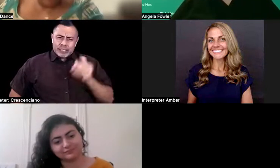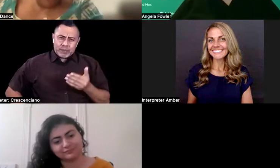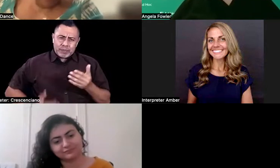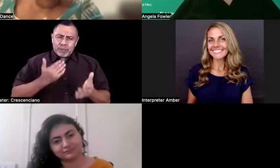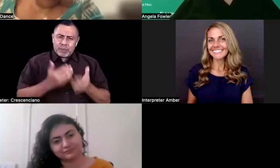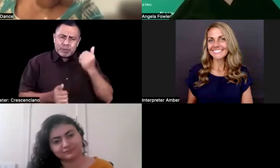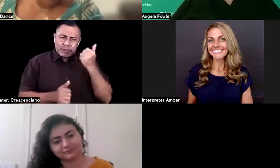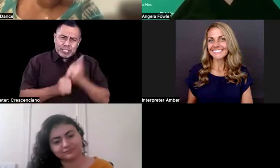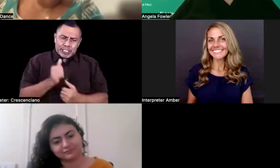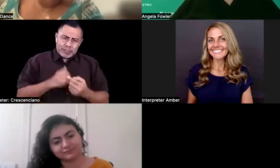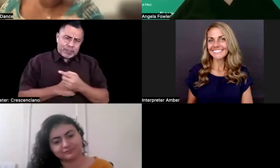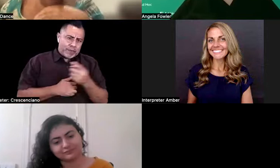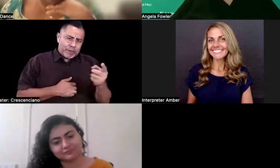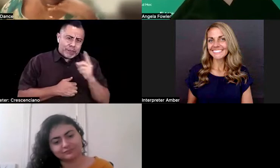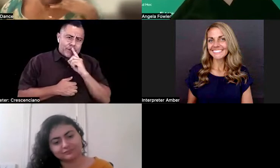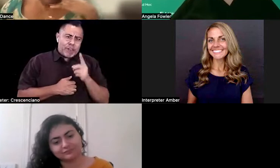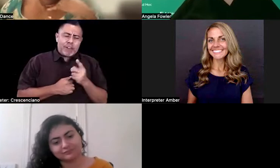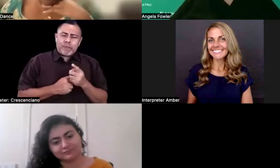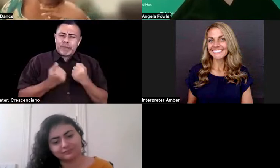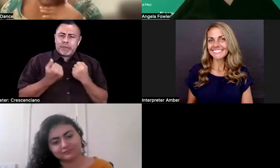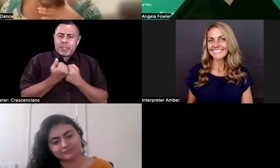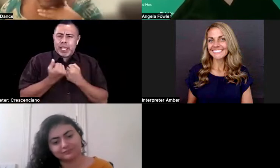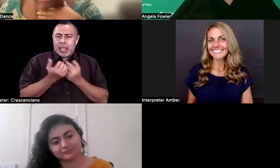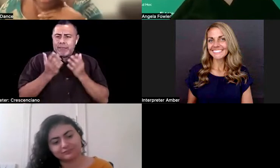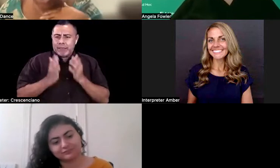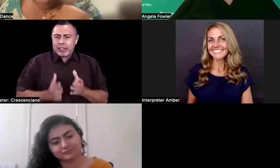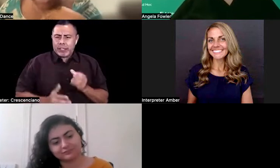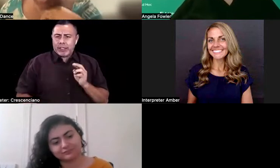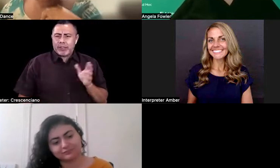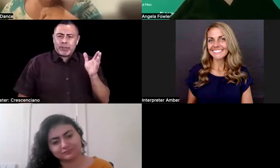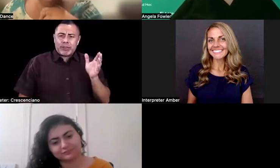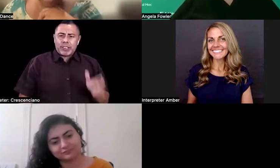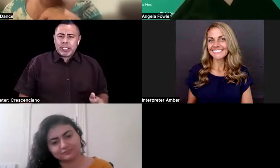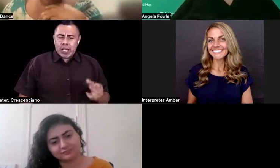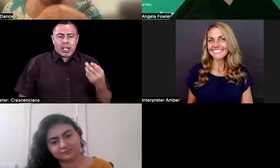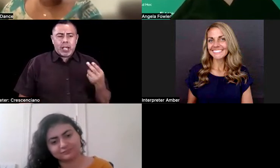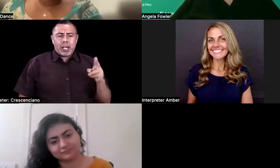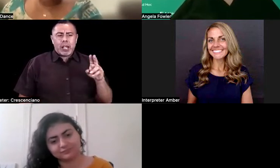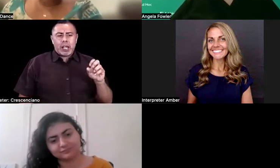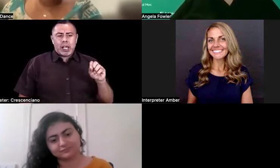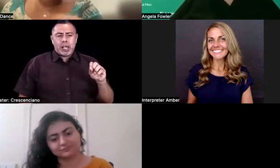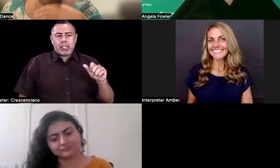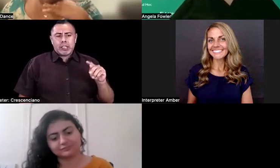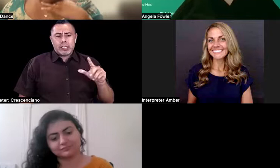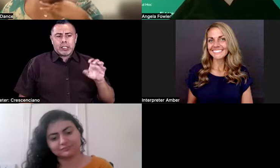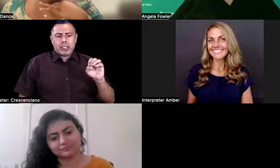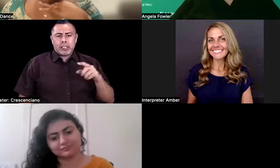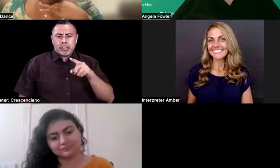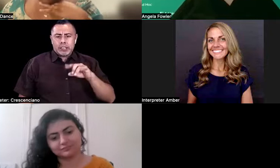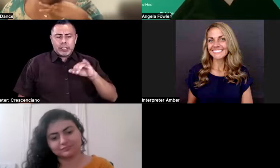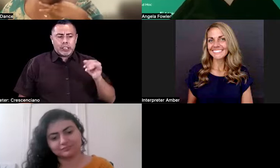hustle, as you mentioned, Jacob, side hustle, DEI consultant or full-time in your case,